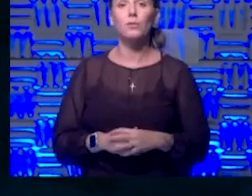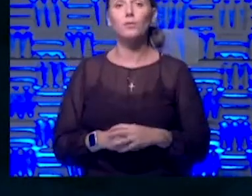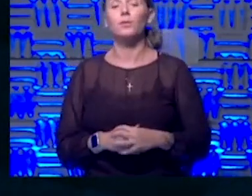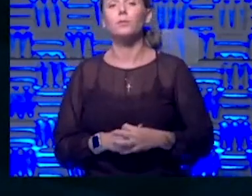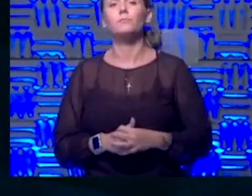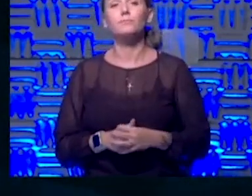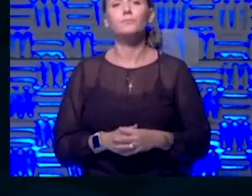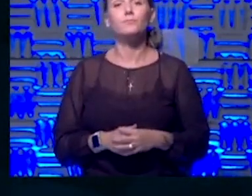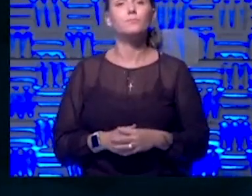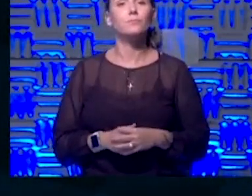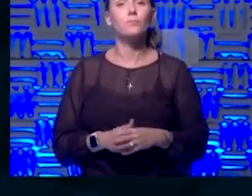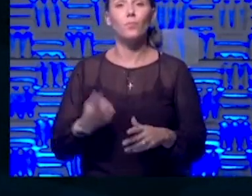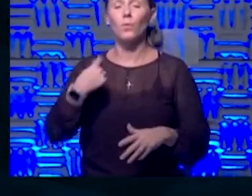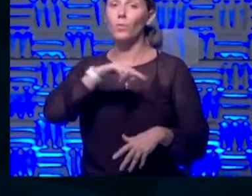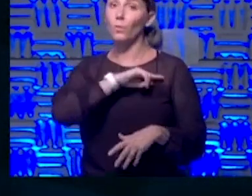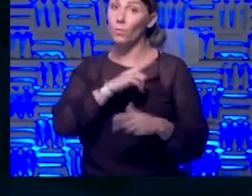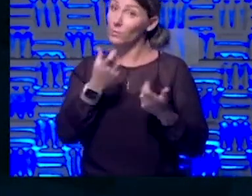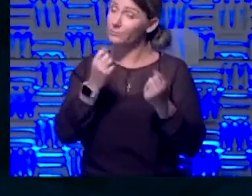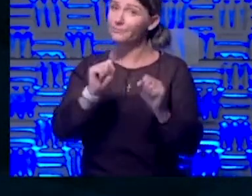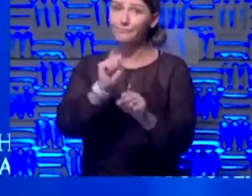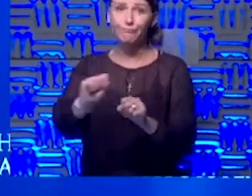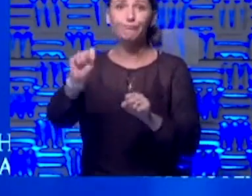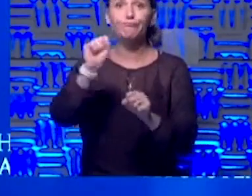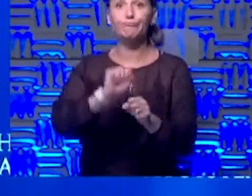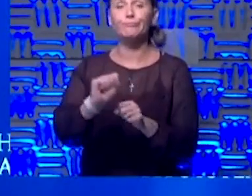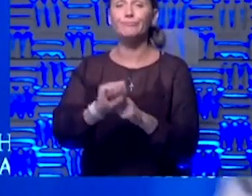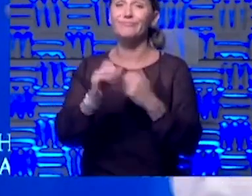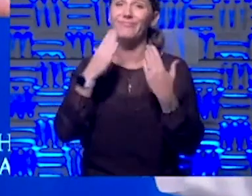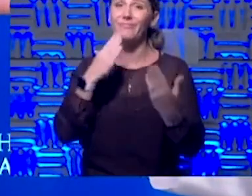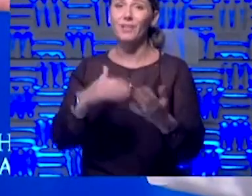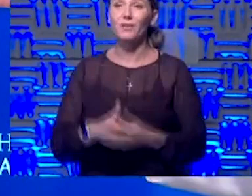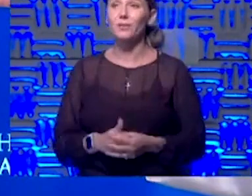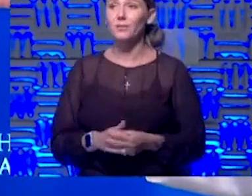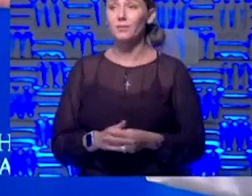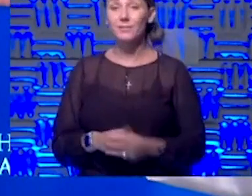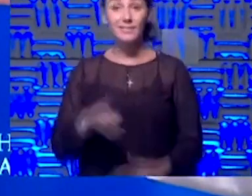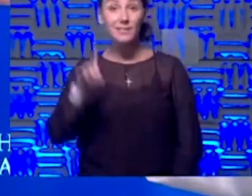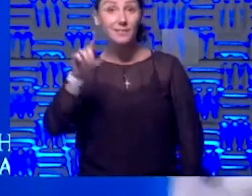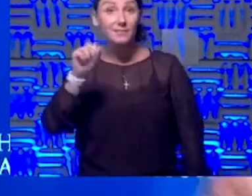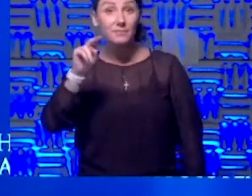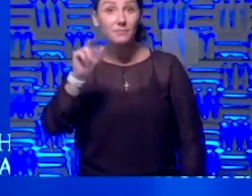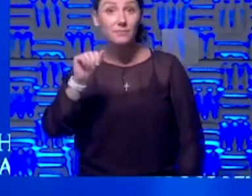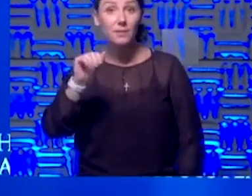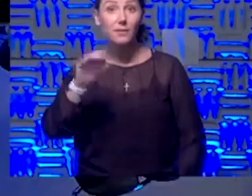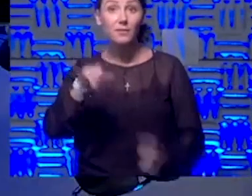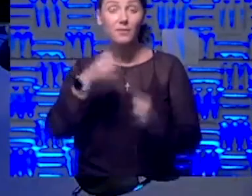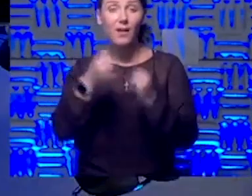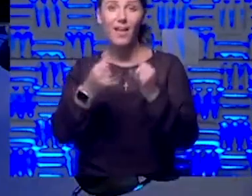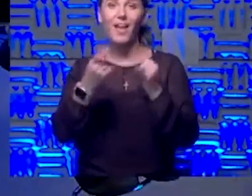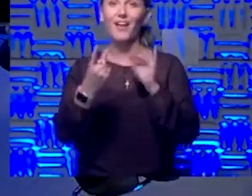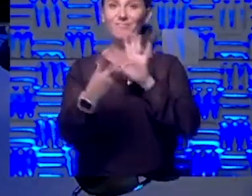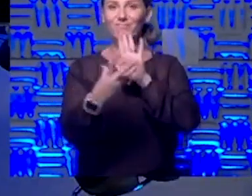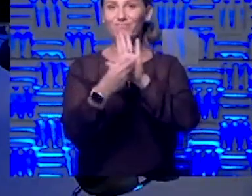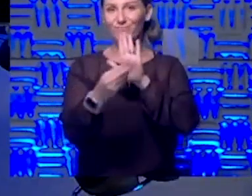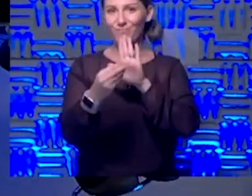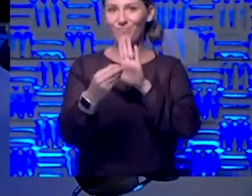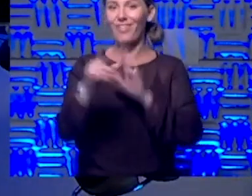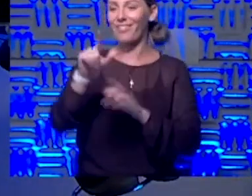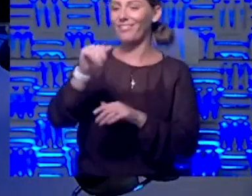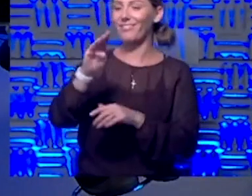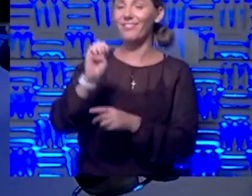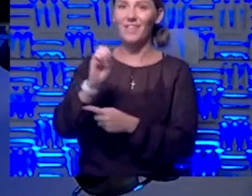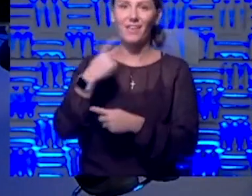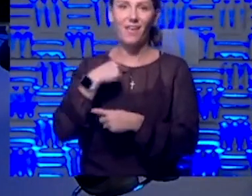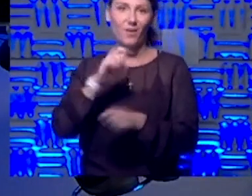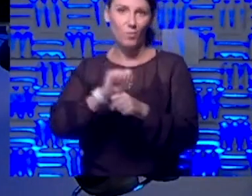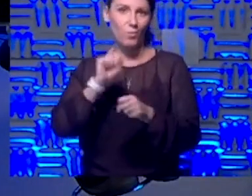we're on it. All right. Thank you. Dana, I'd like to echo what Lance said. I work with